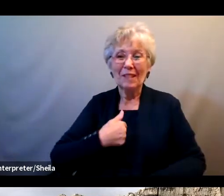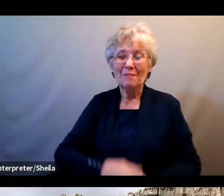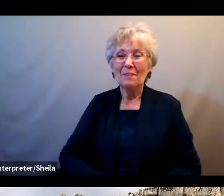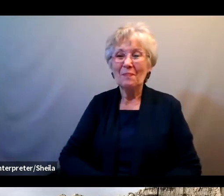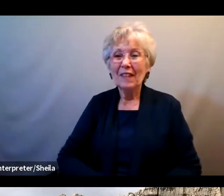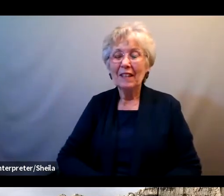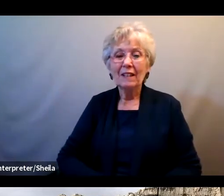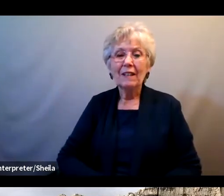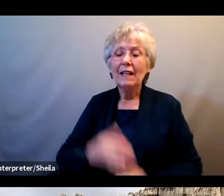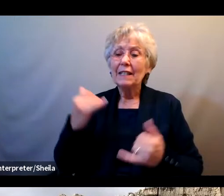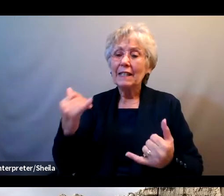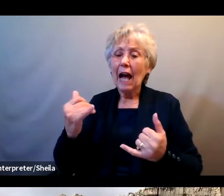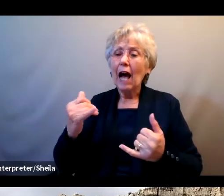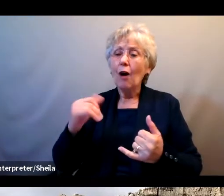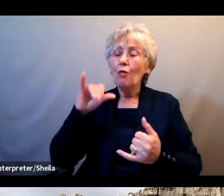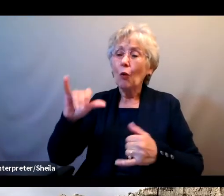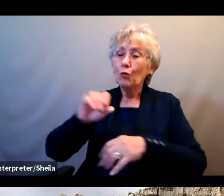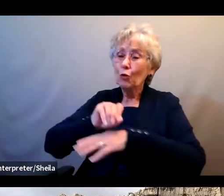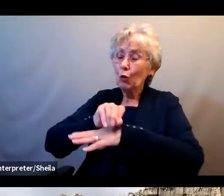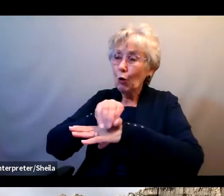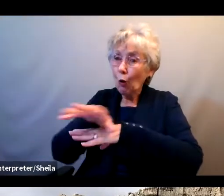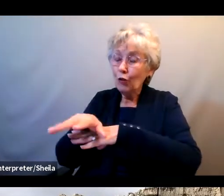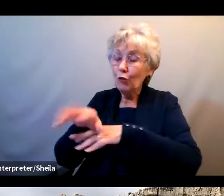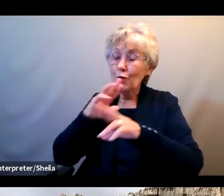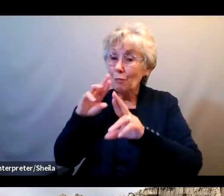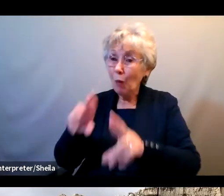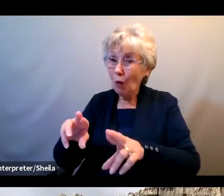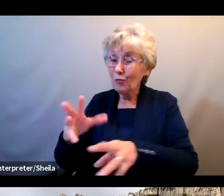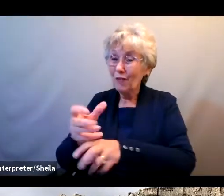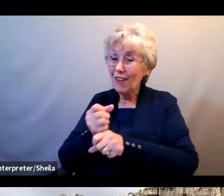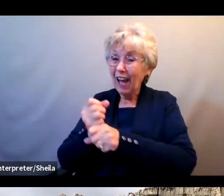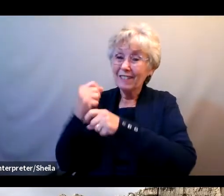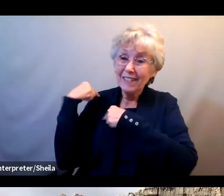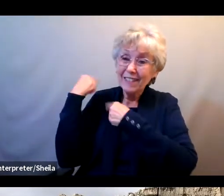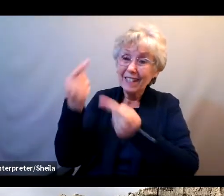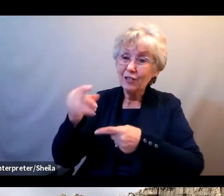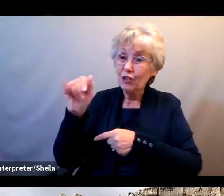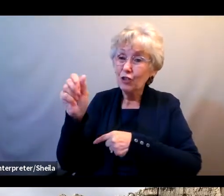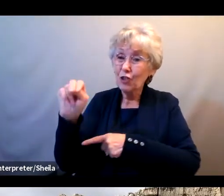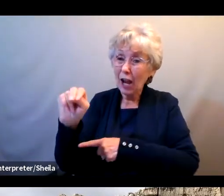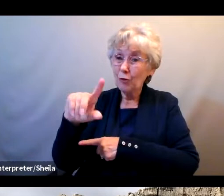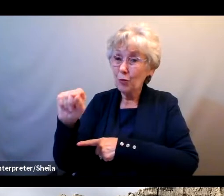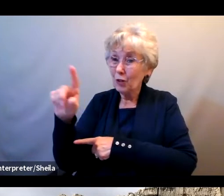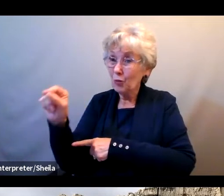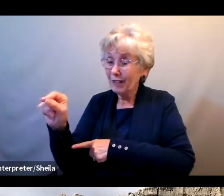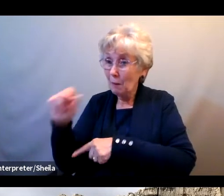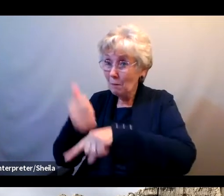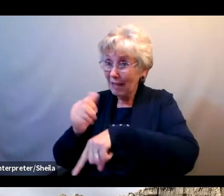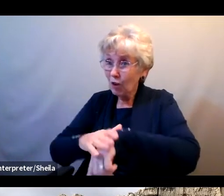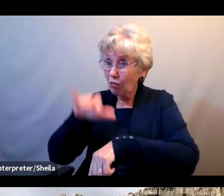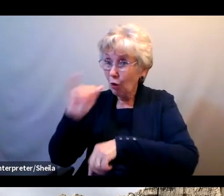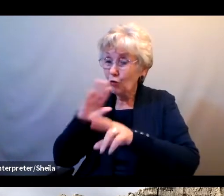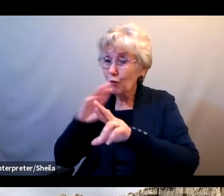Based on the COVID-related reports the FTC has gotten since January 2020, it looks like scammers are using a